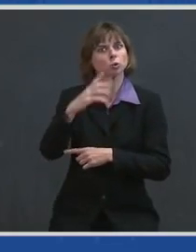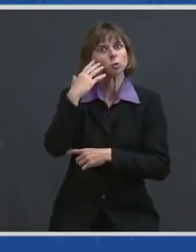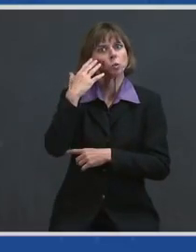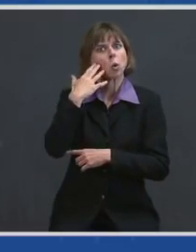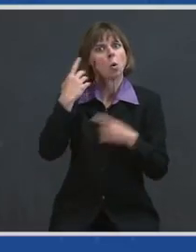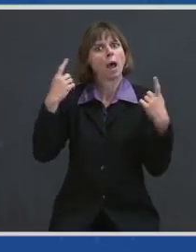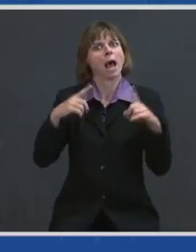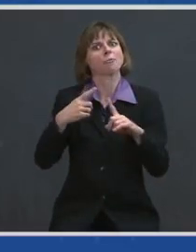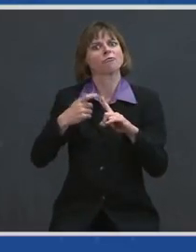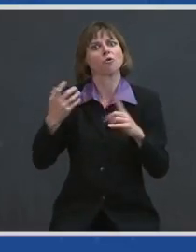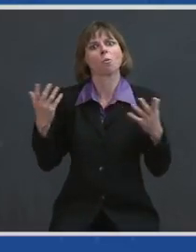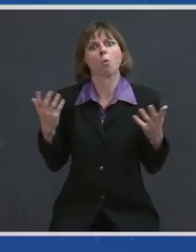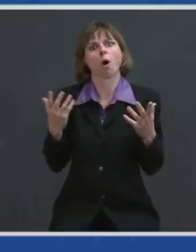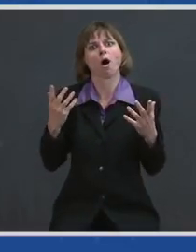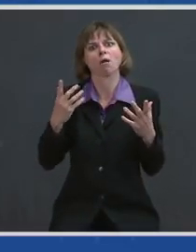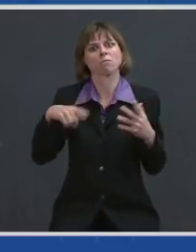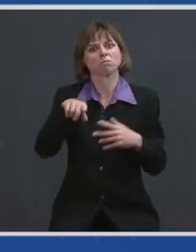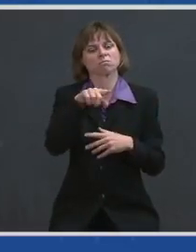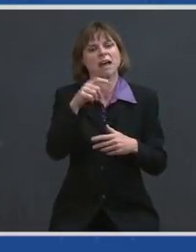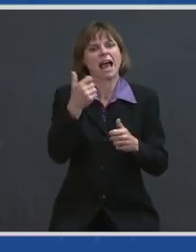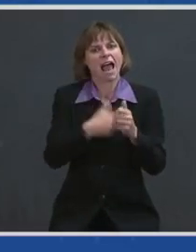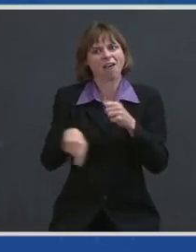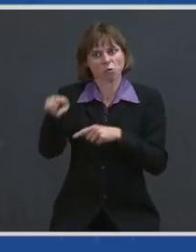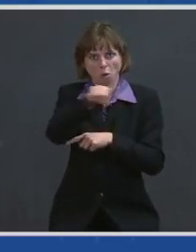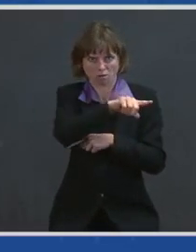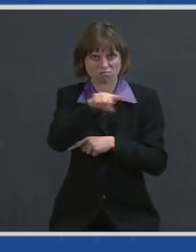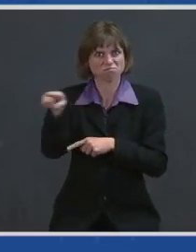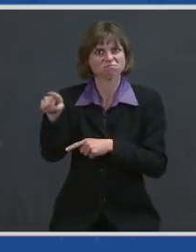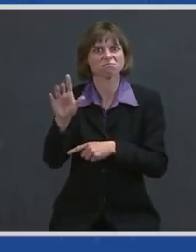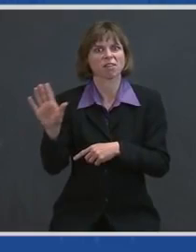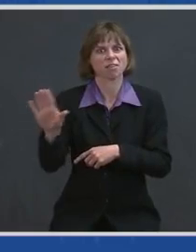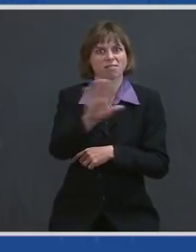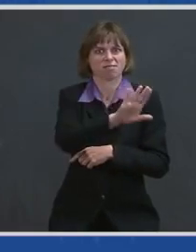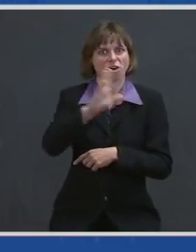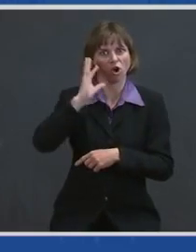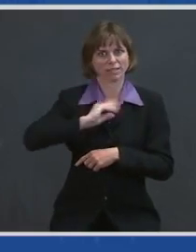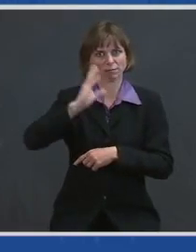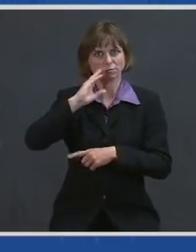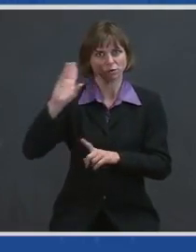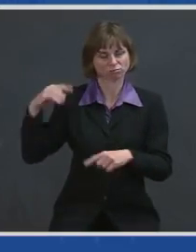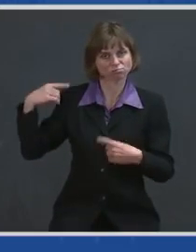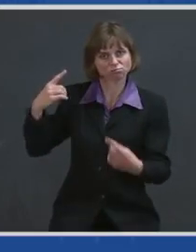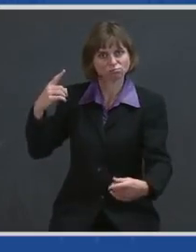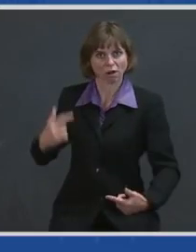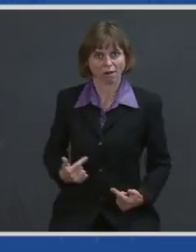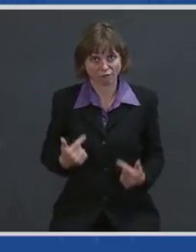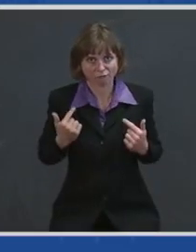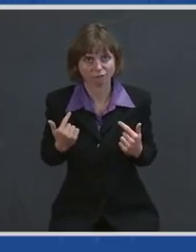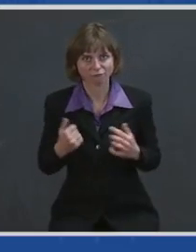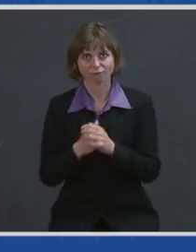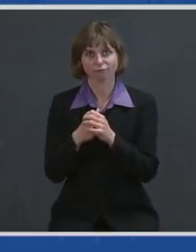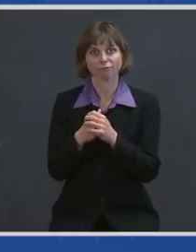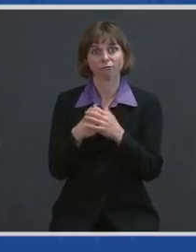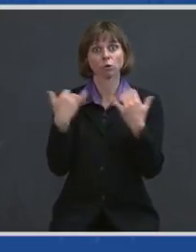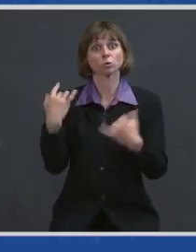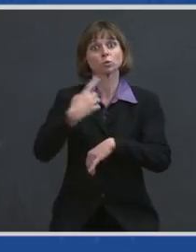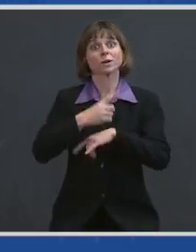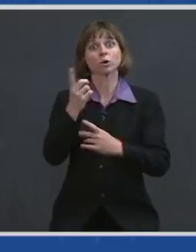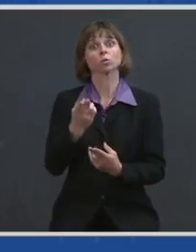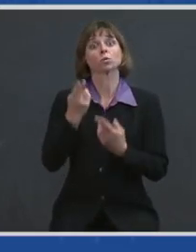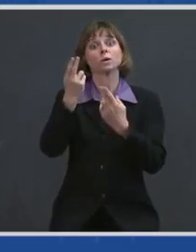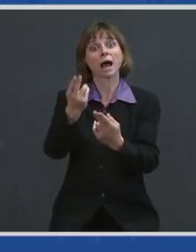everyone's lived experience. And today, you are nominating for a combatant command two